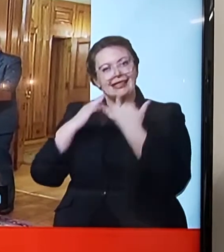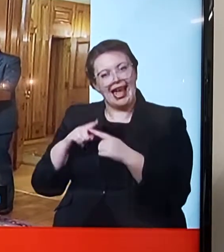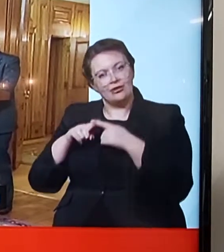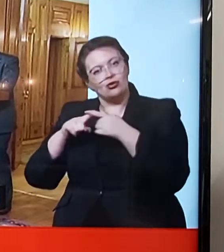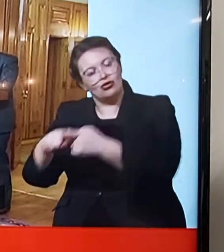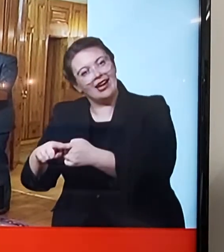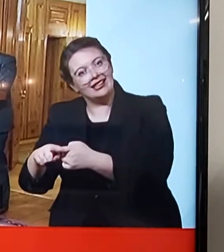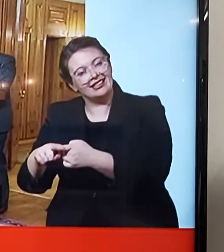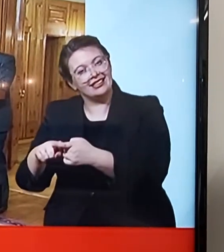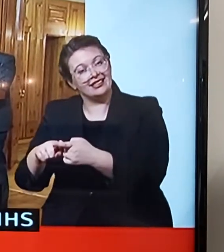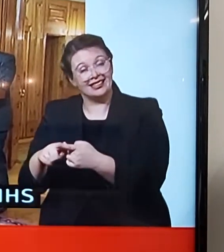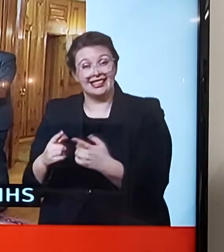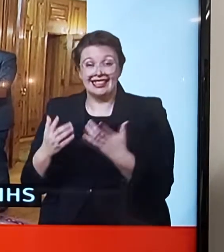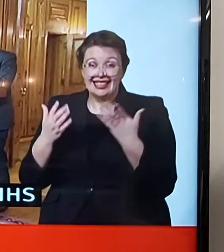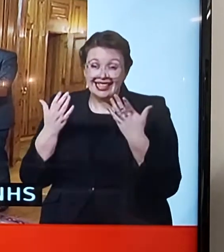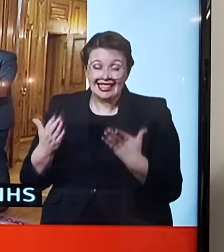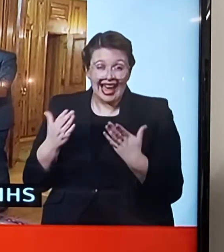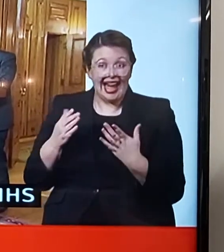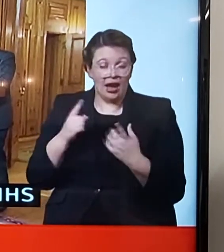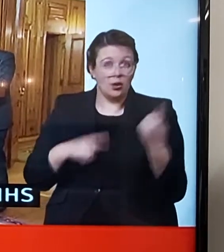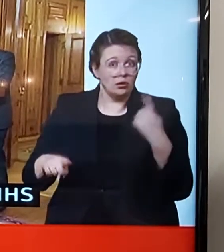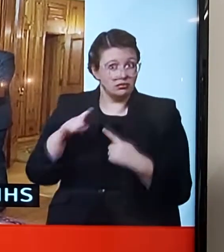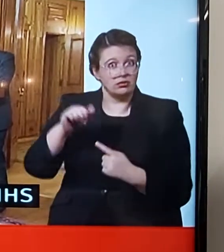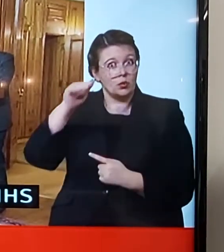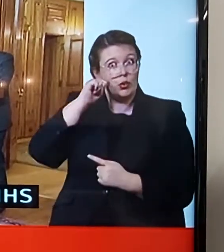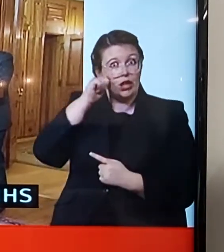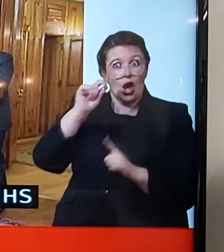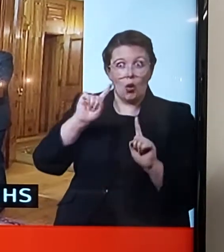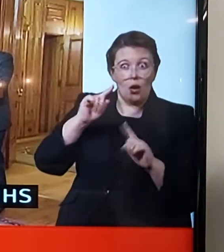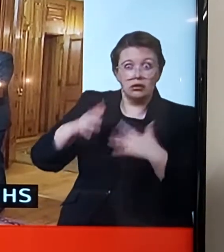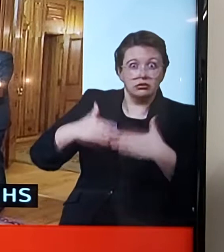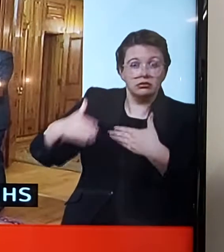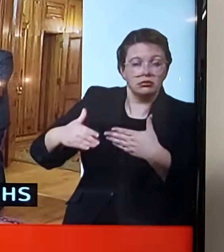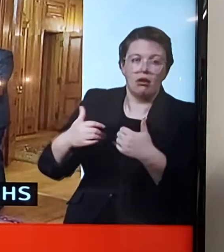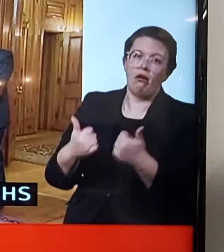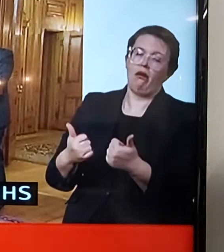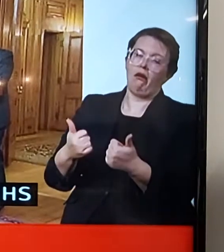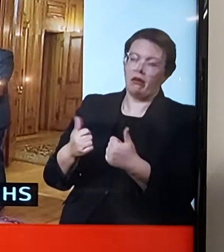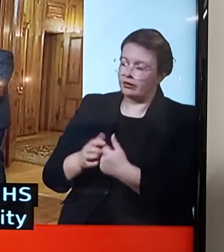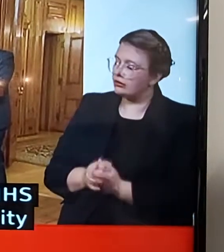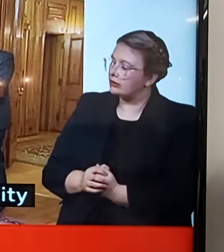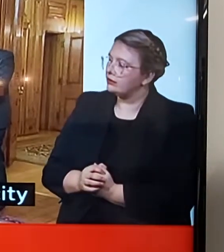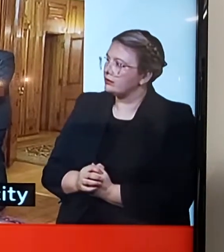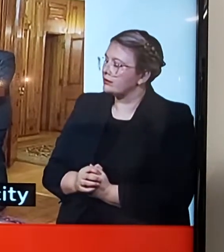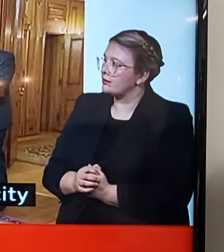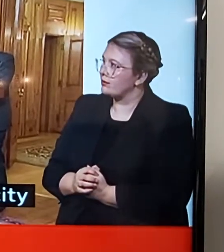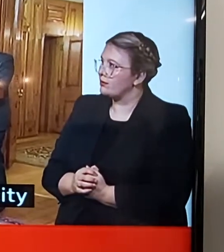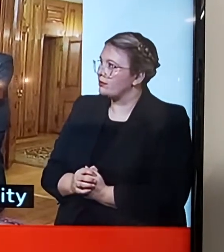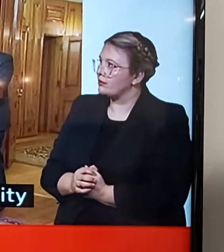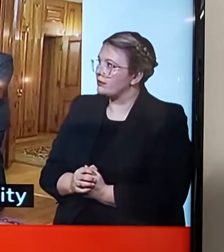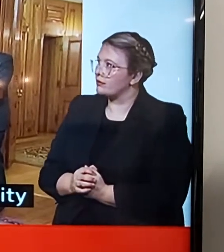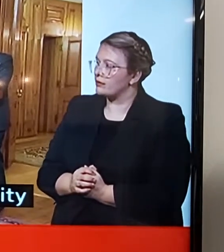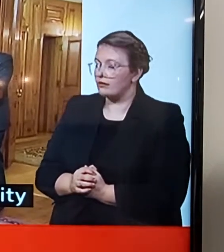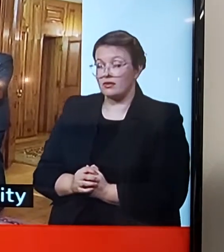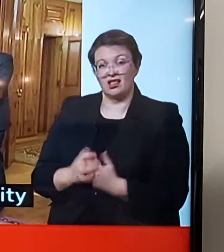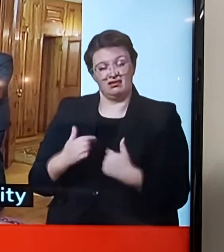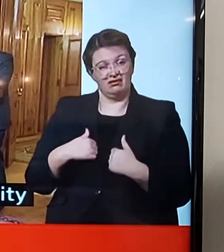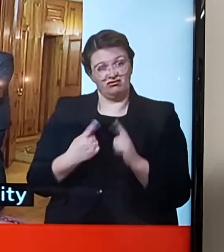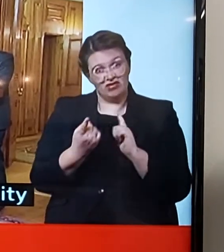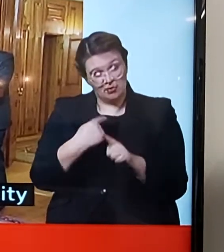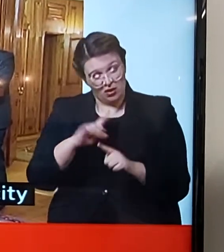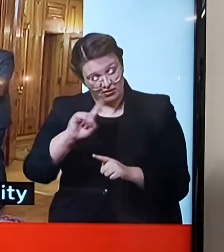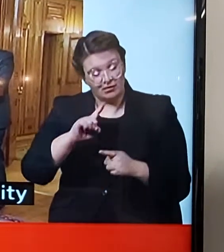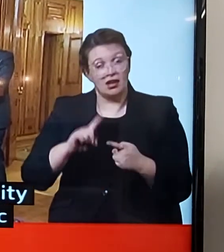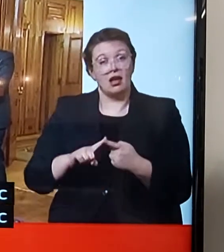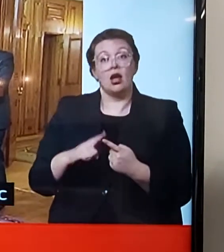genomic sequencing. So the short answer is, yes I do think people should self-isolate, and